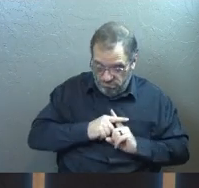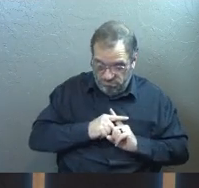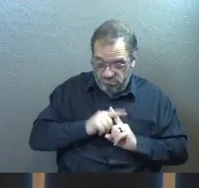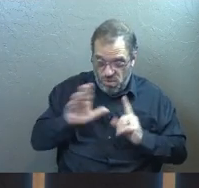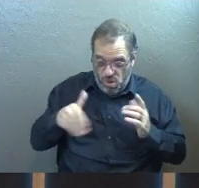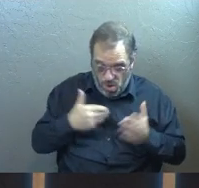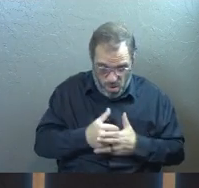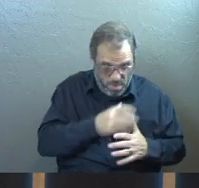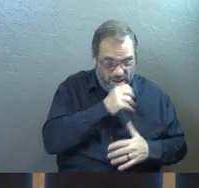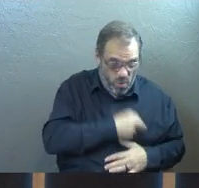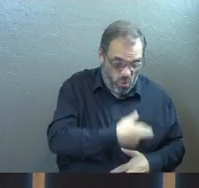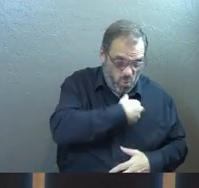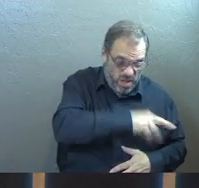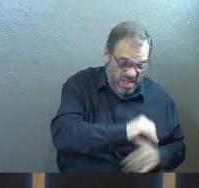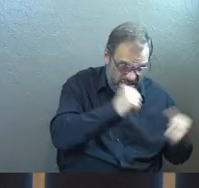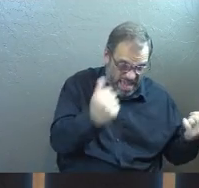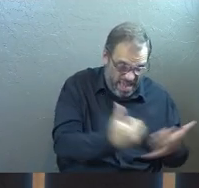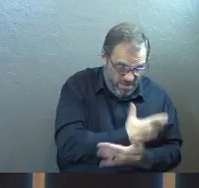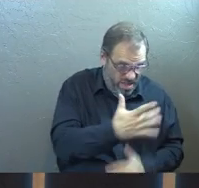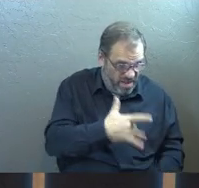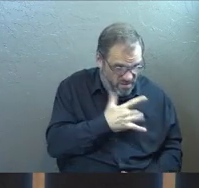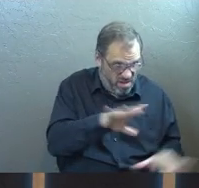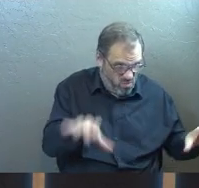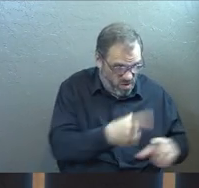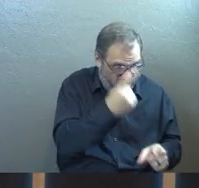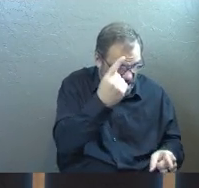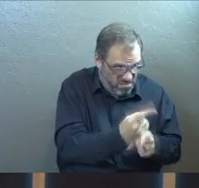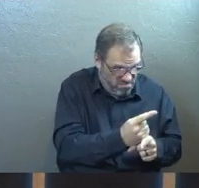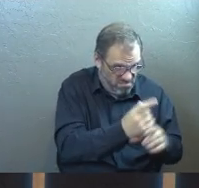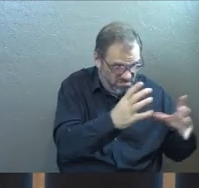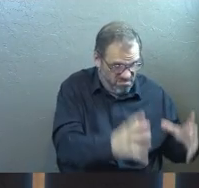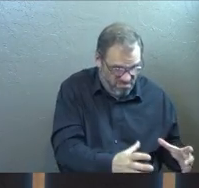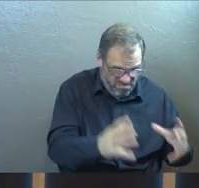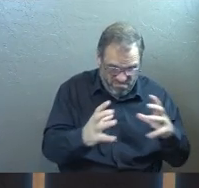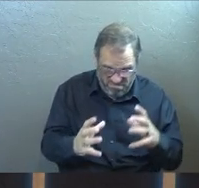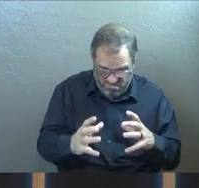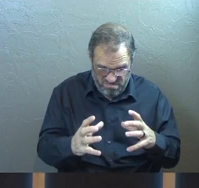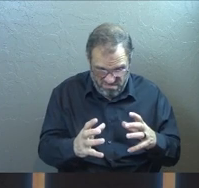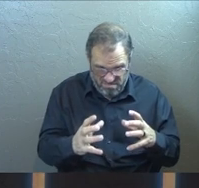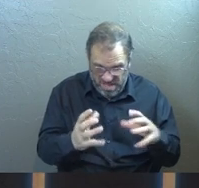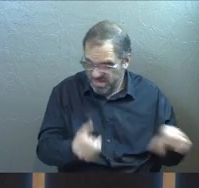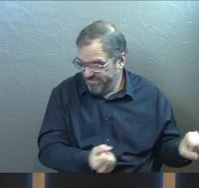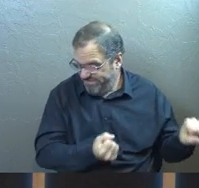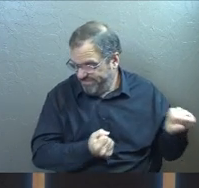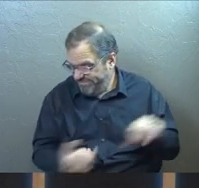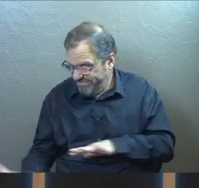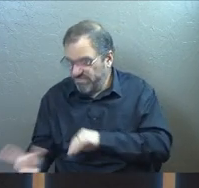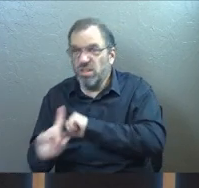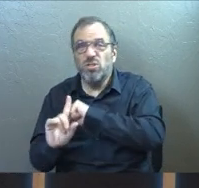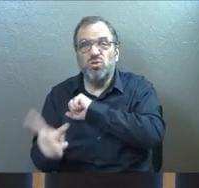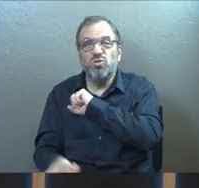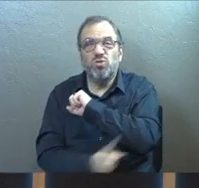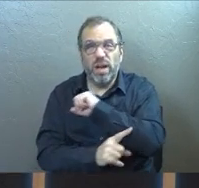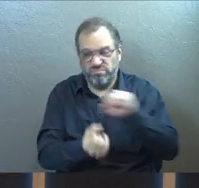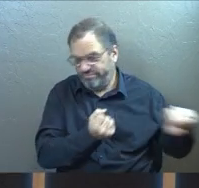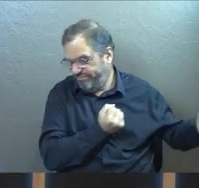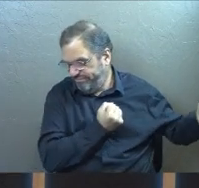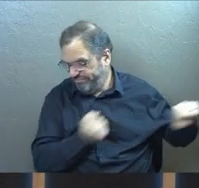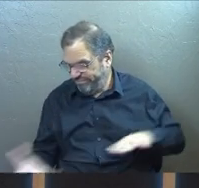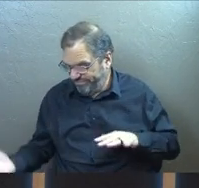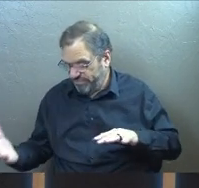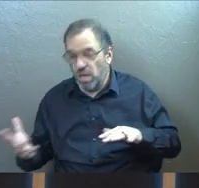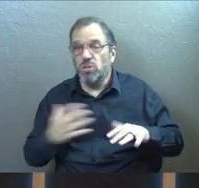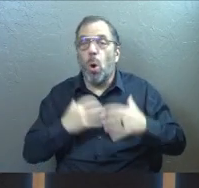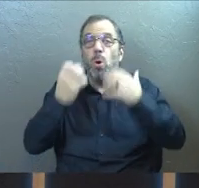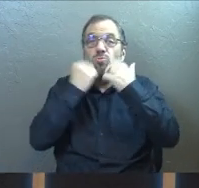had to take all my old religion, everything that I felt like I'd ever done for God, and it had to go on a trash heap so that I could have